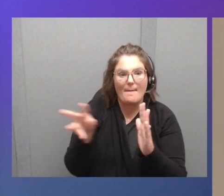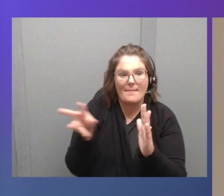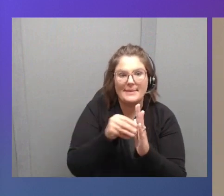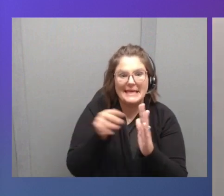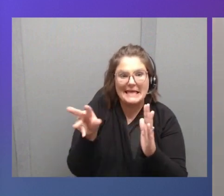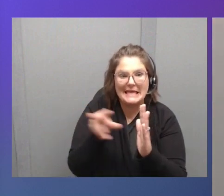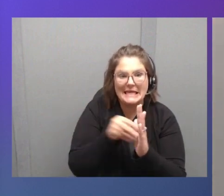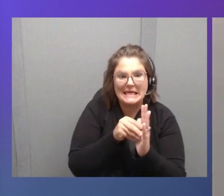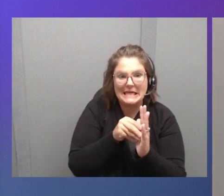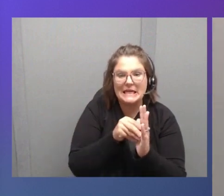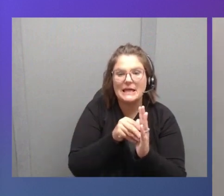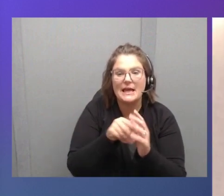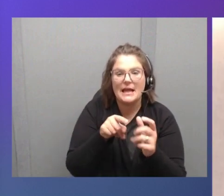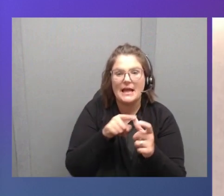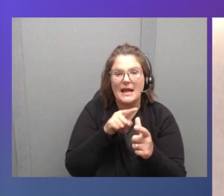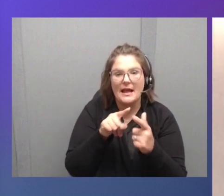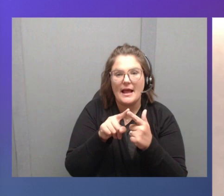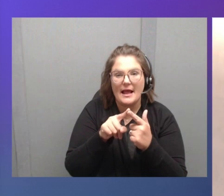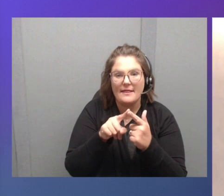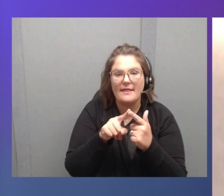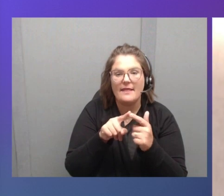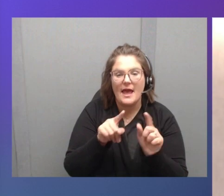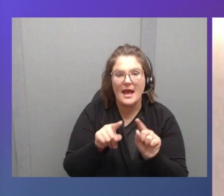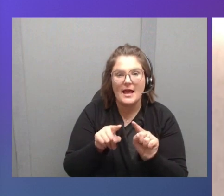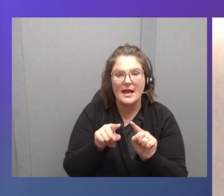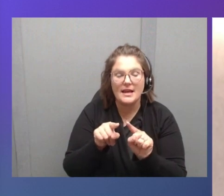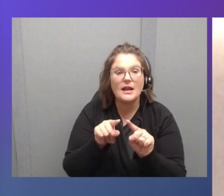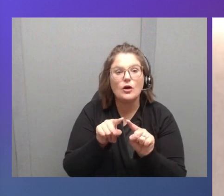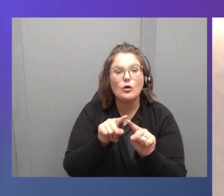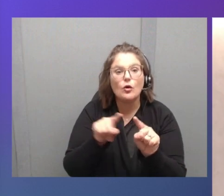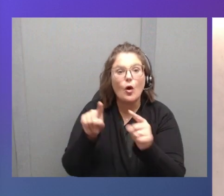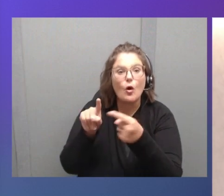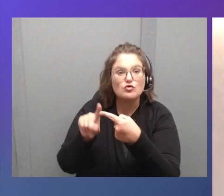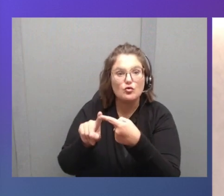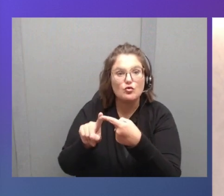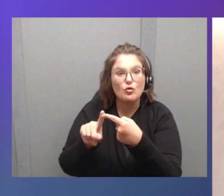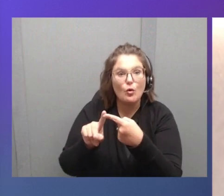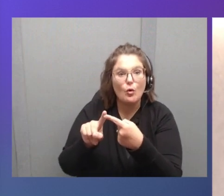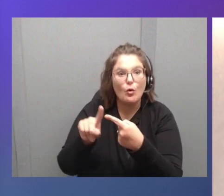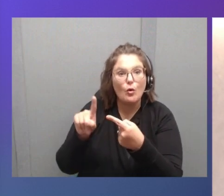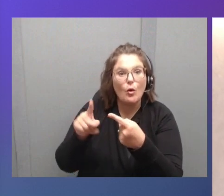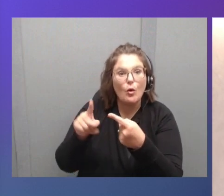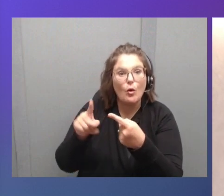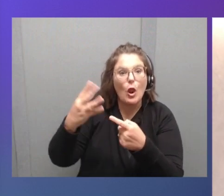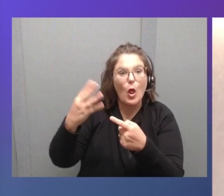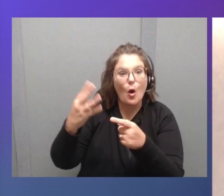AWS. So we can do a first thing. get to the upload station, which was in the server room.